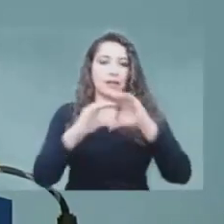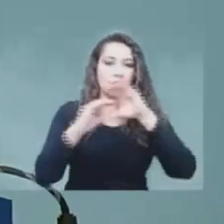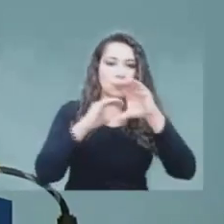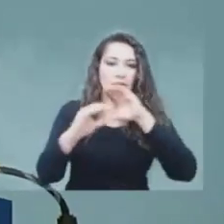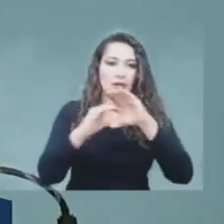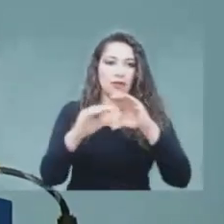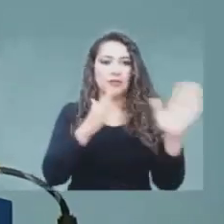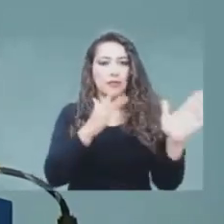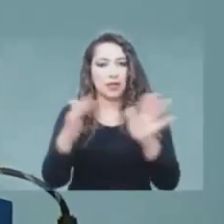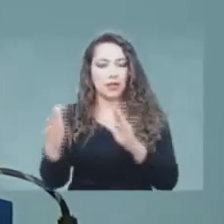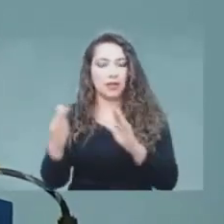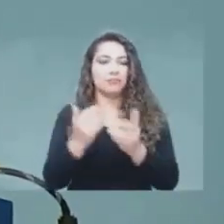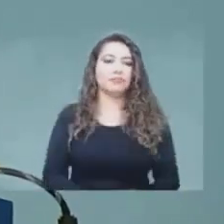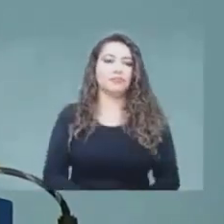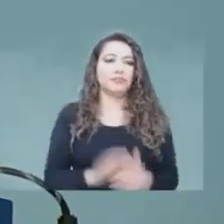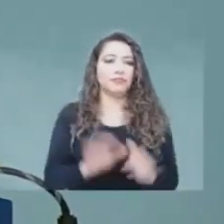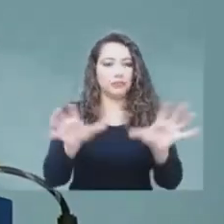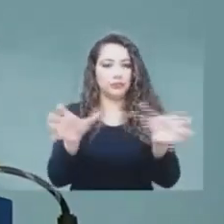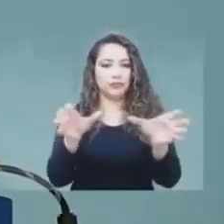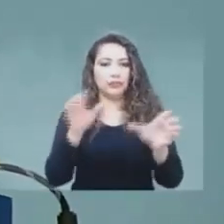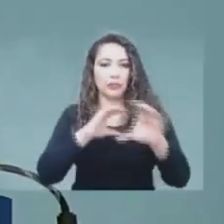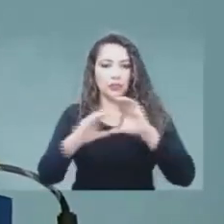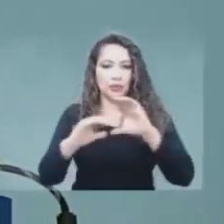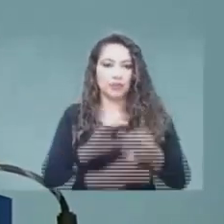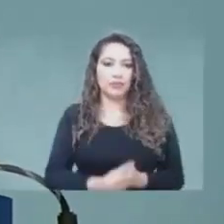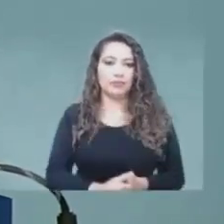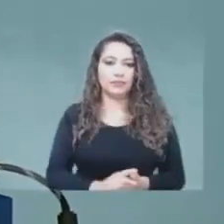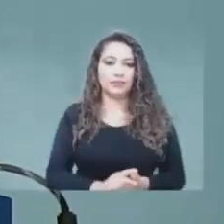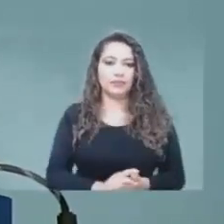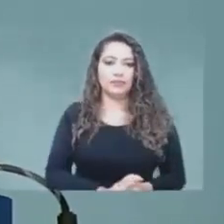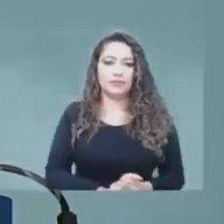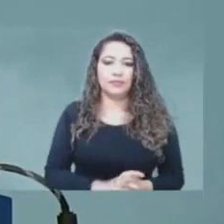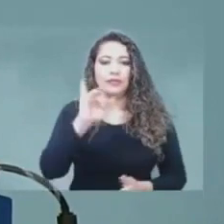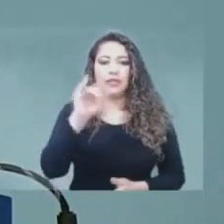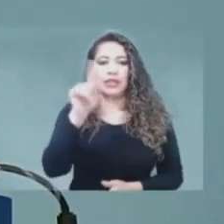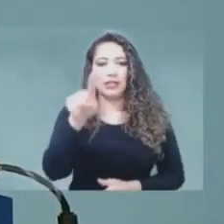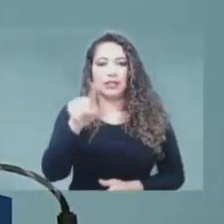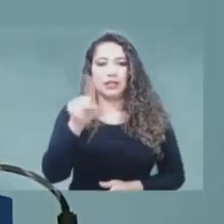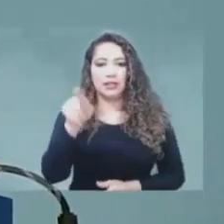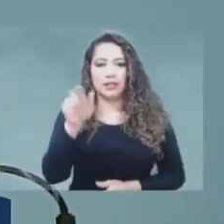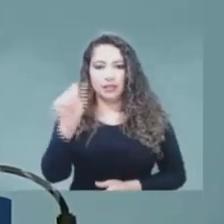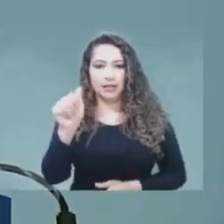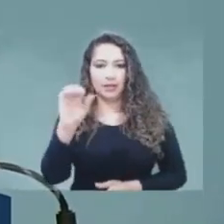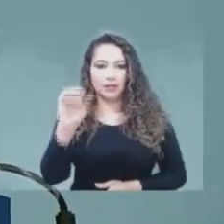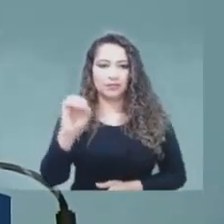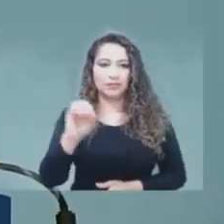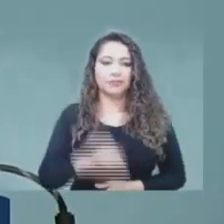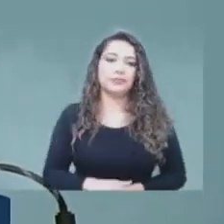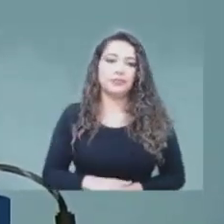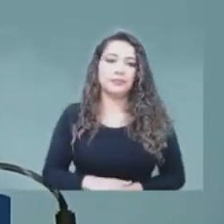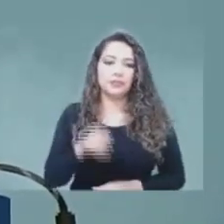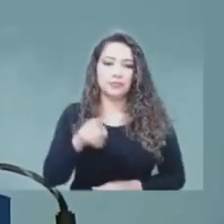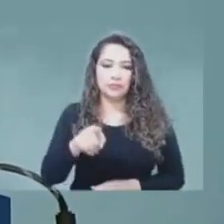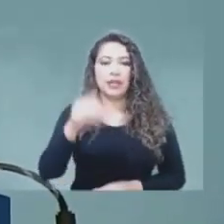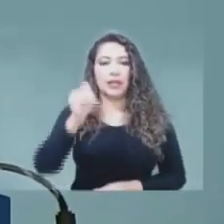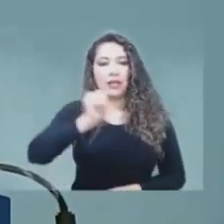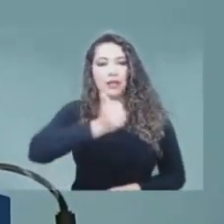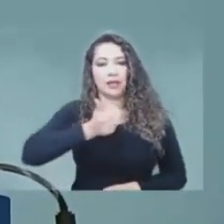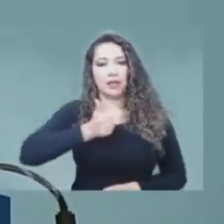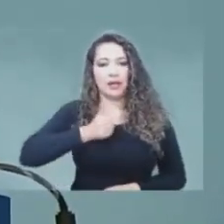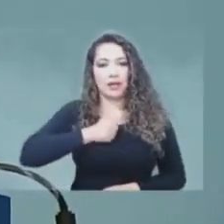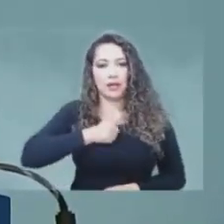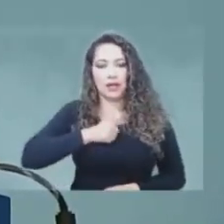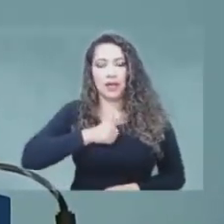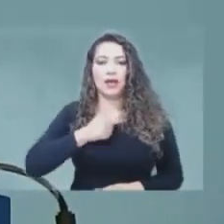Telecommunications. Omega Issa, Director of Dynamic Access Innovation,